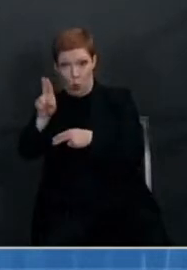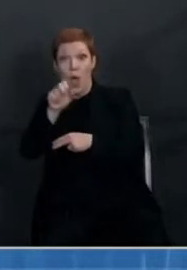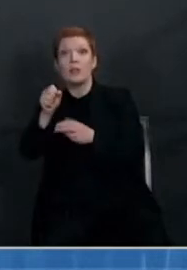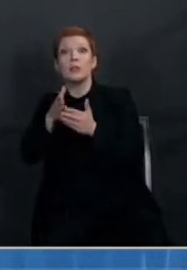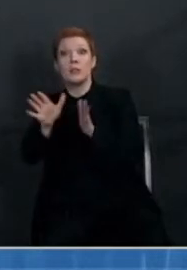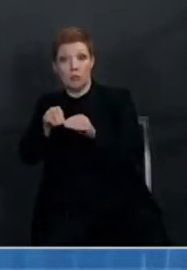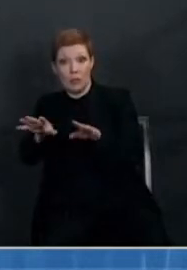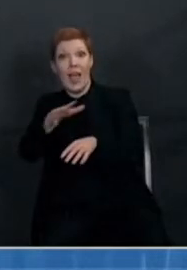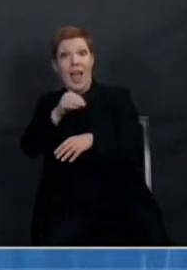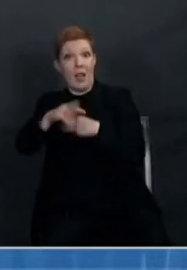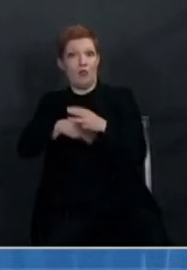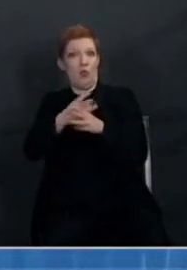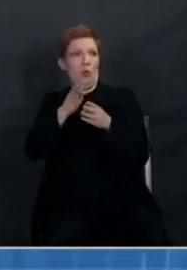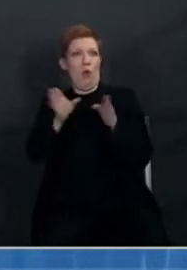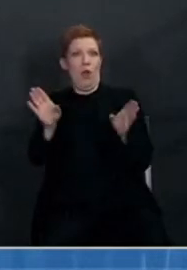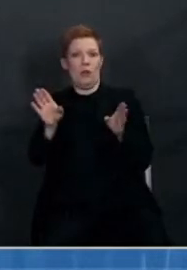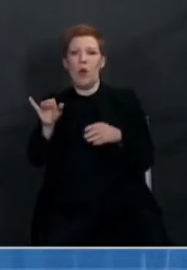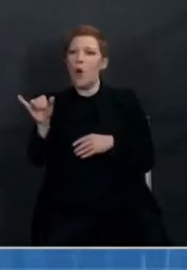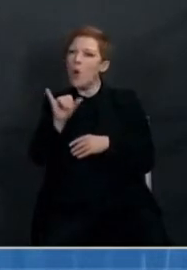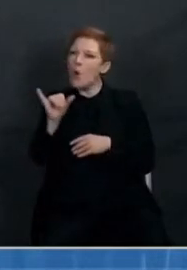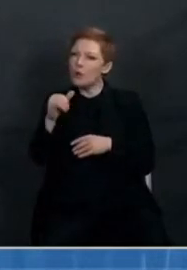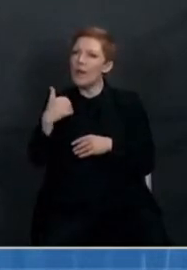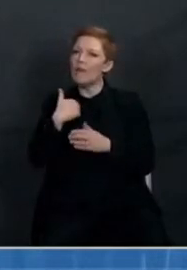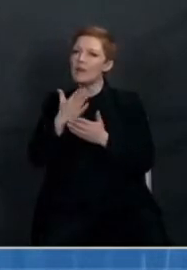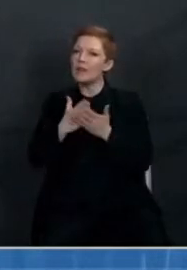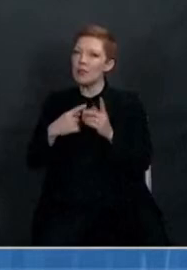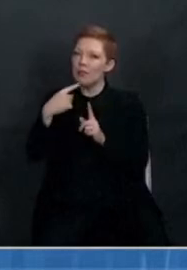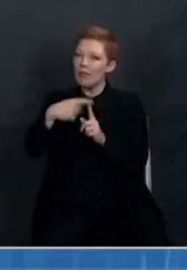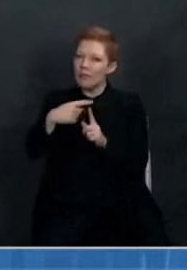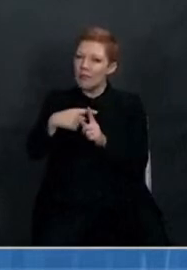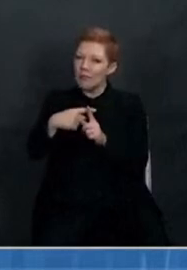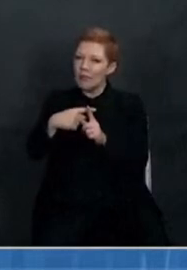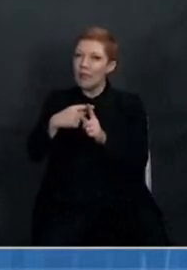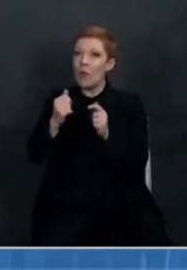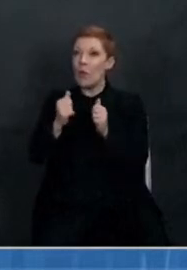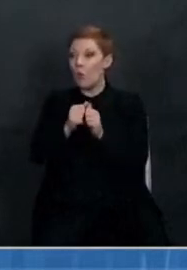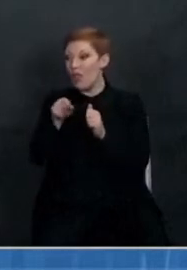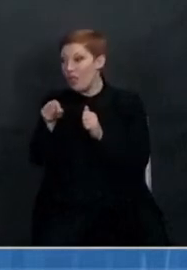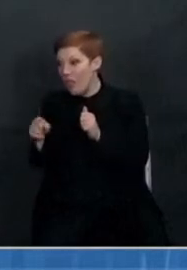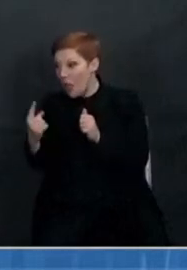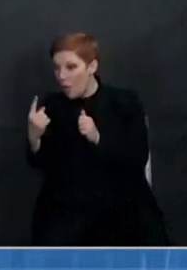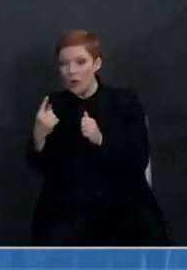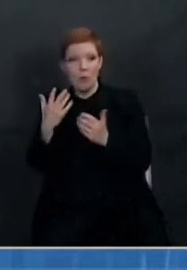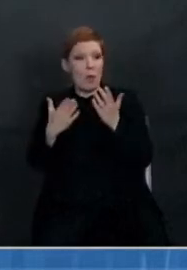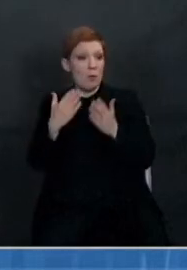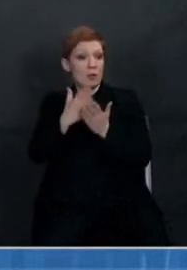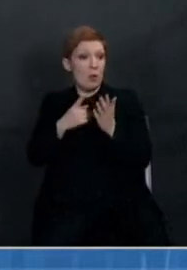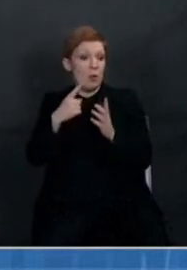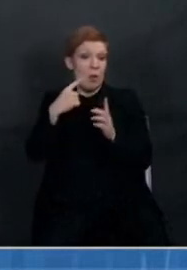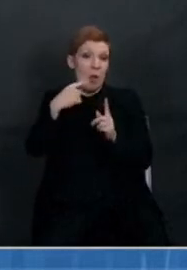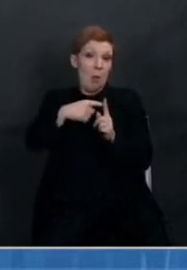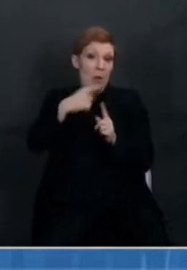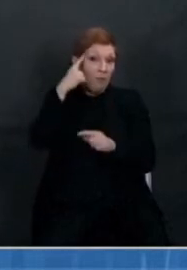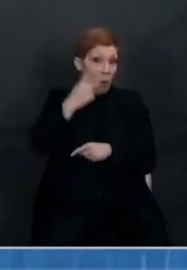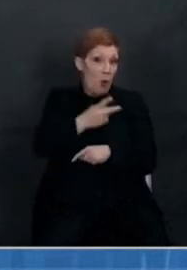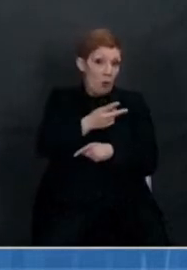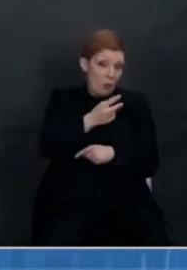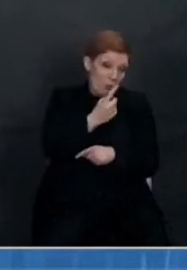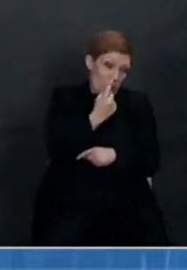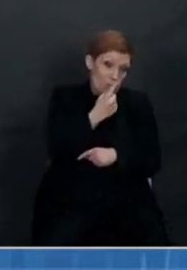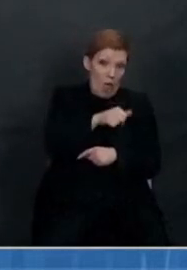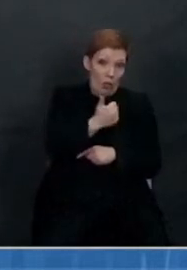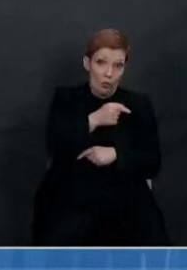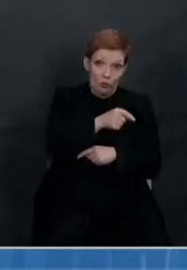may be some advantages that you might see with one versus the other. For example, the idea of a single dose,